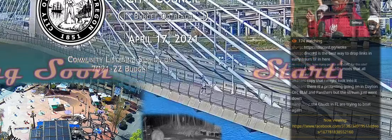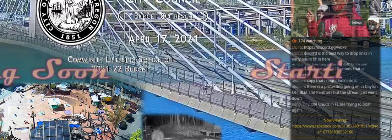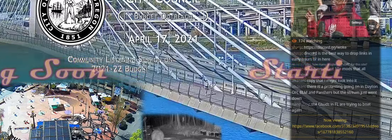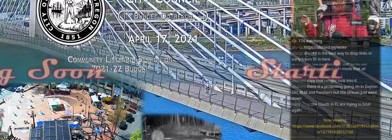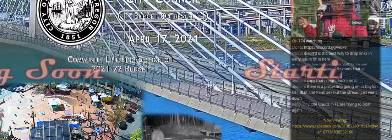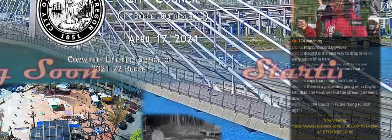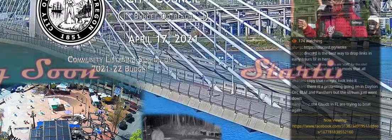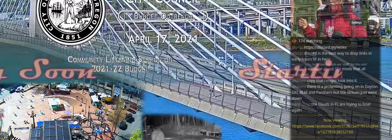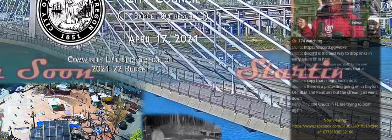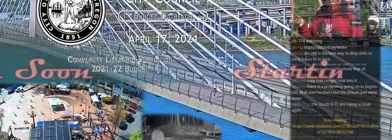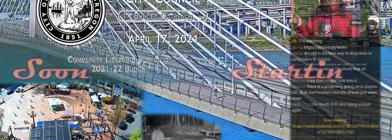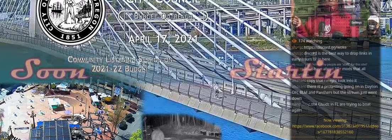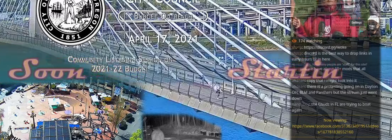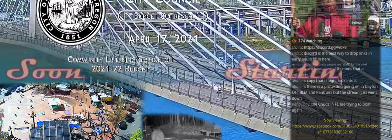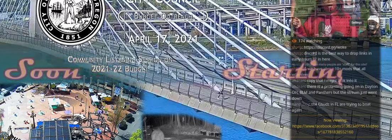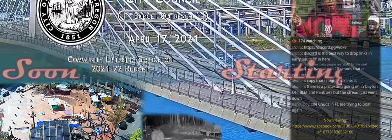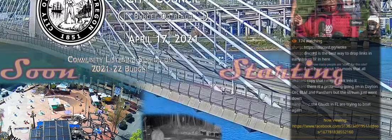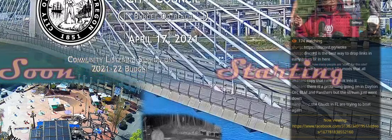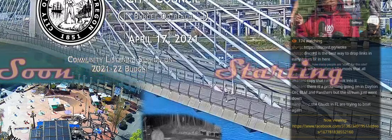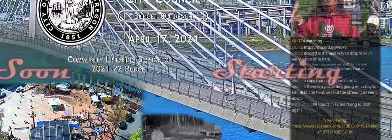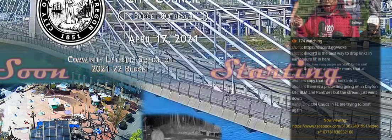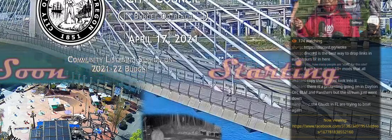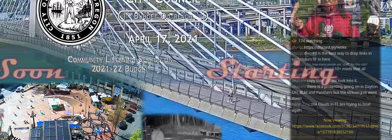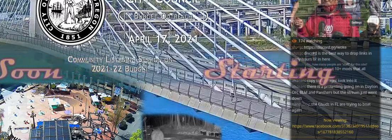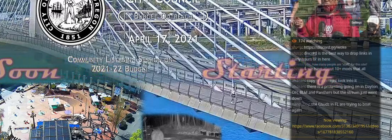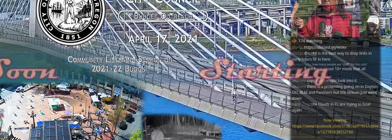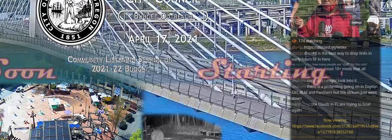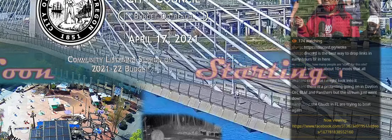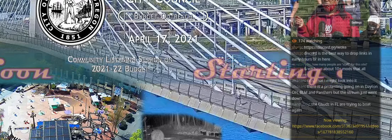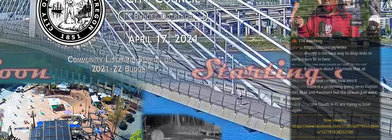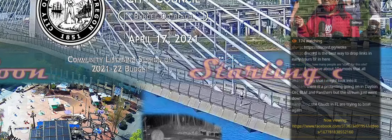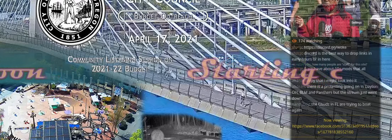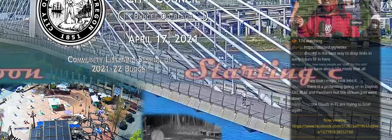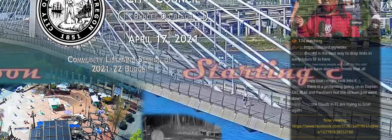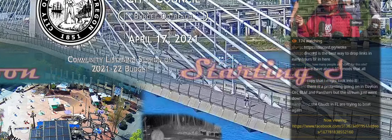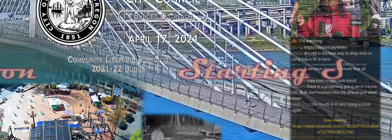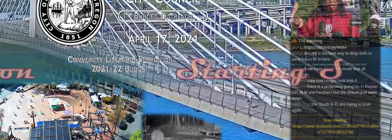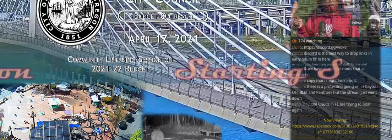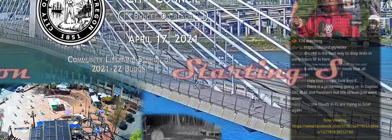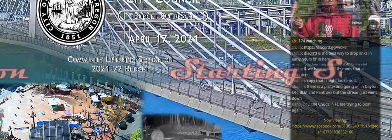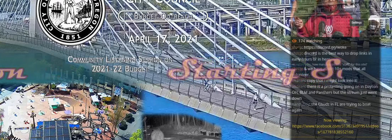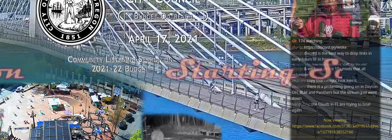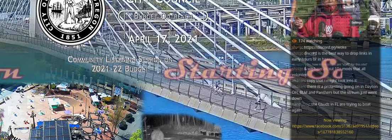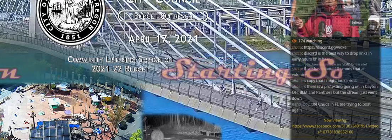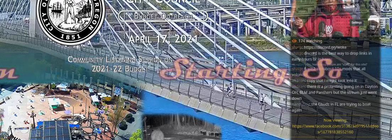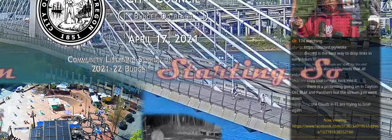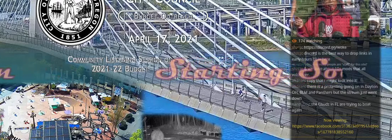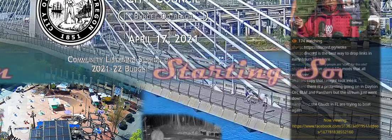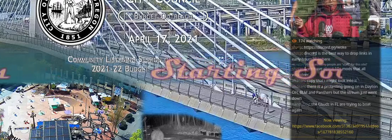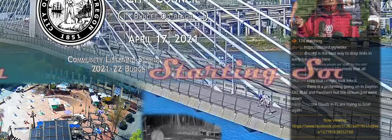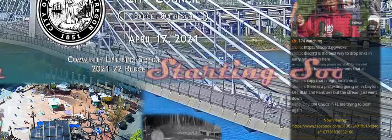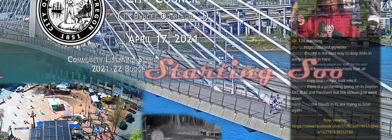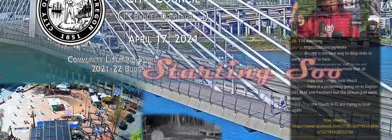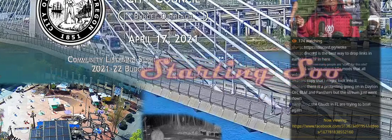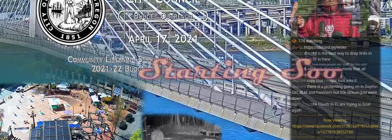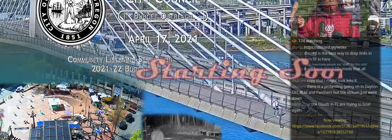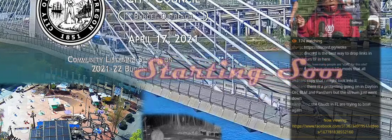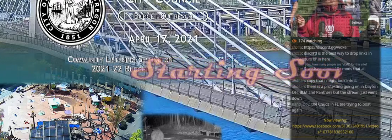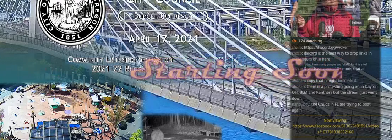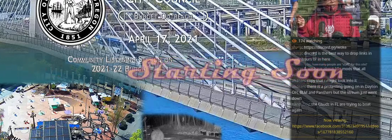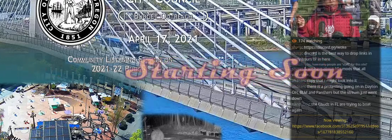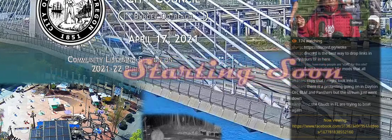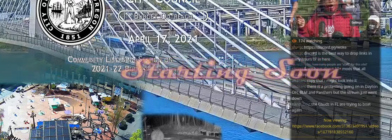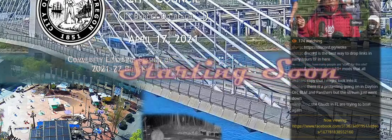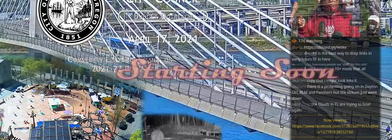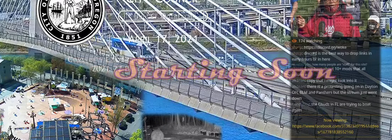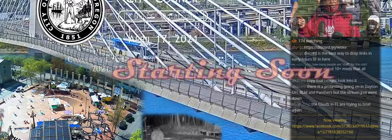Support for OBB comes from our members and from Farm to Table Cafe at Cornell Farm, serving brunch and now a four-course dinner in their heated